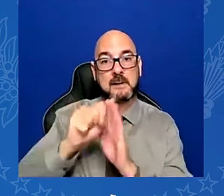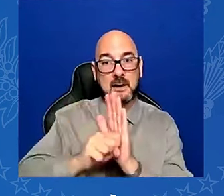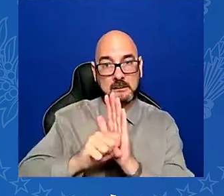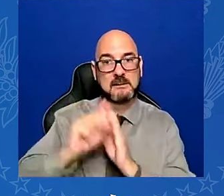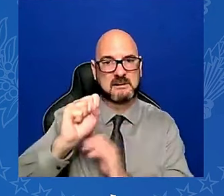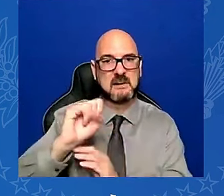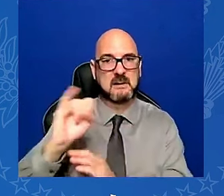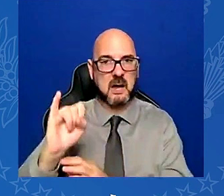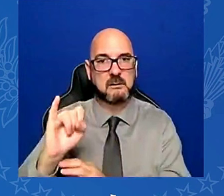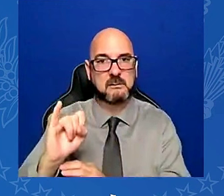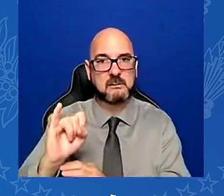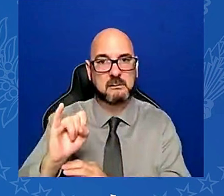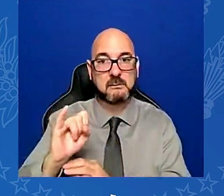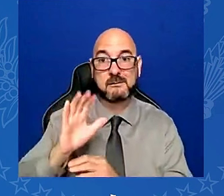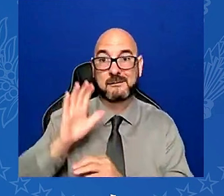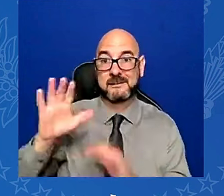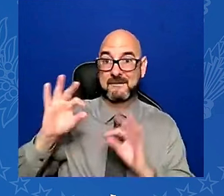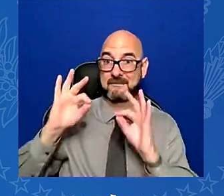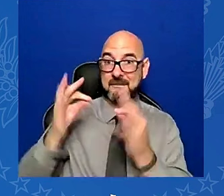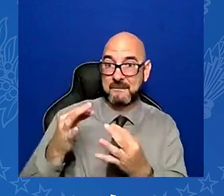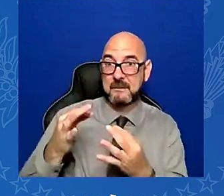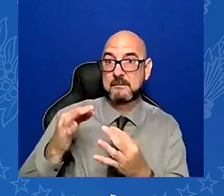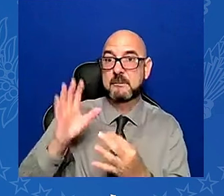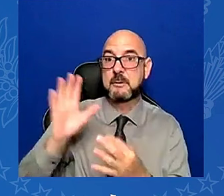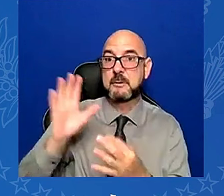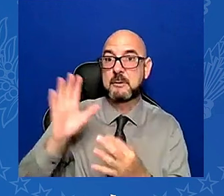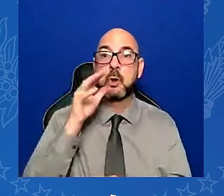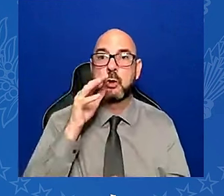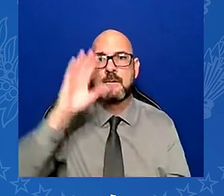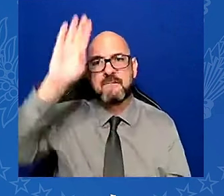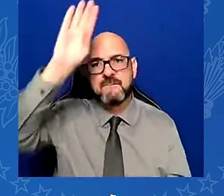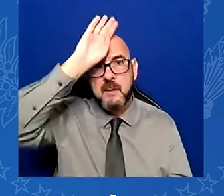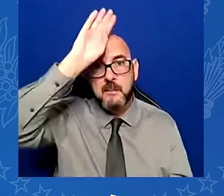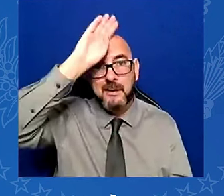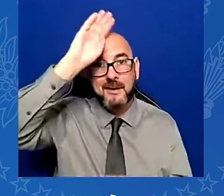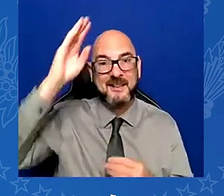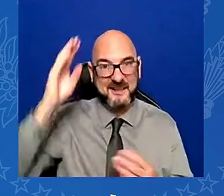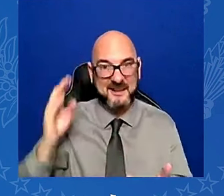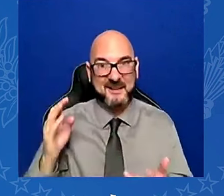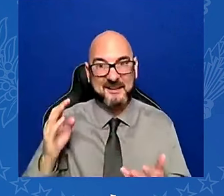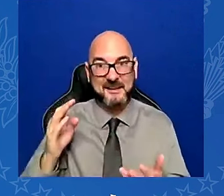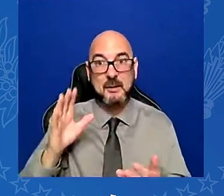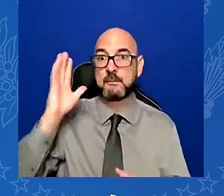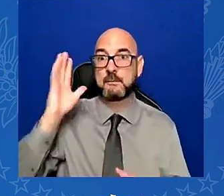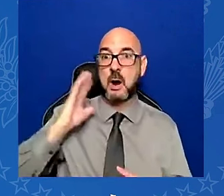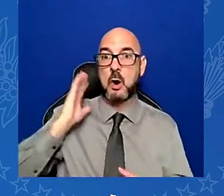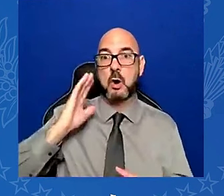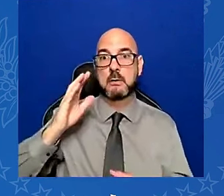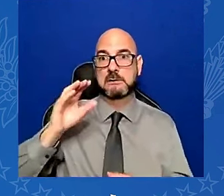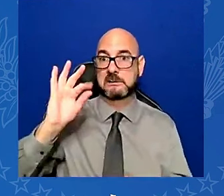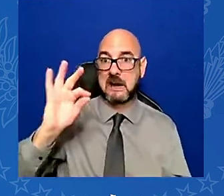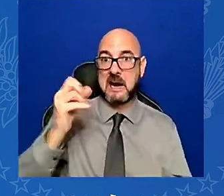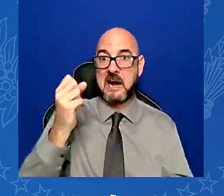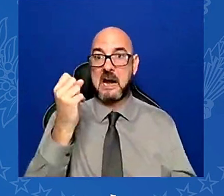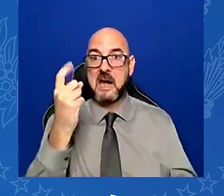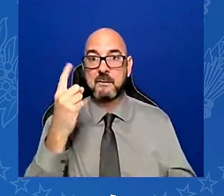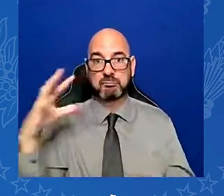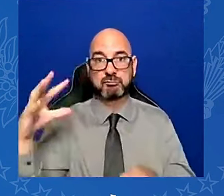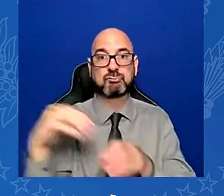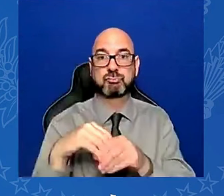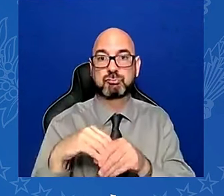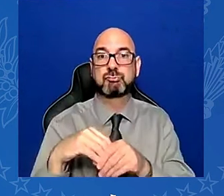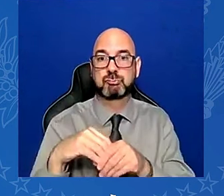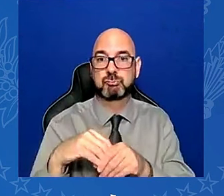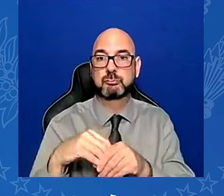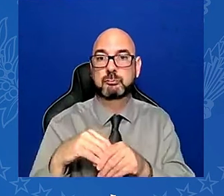Department on 9-11. As a doctor, she rushed to ground zero, risking her own life, treating